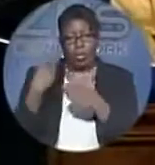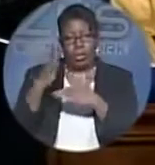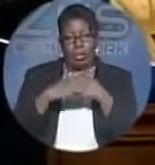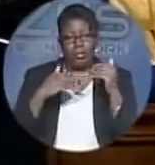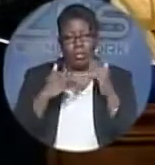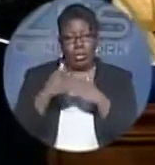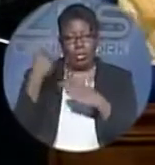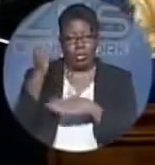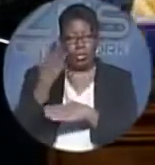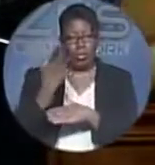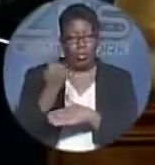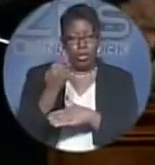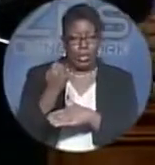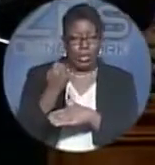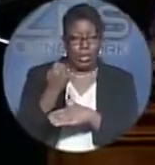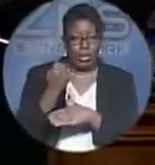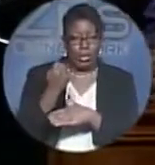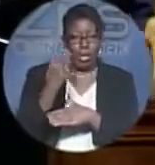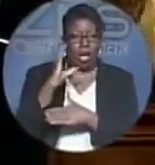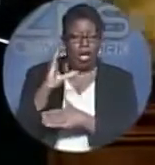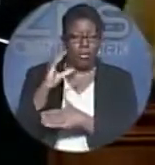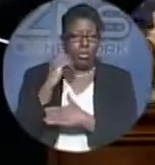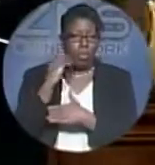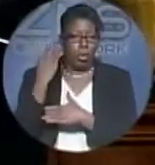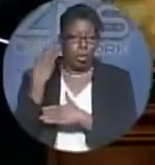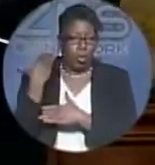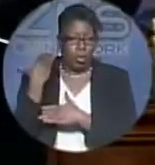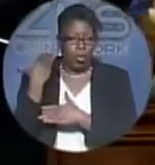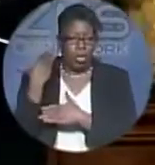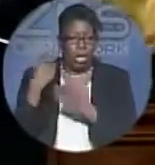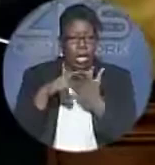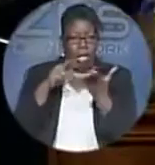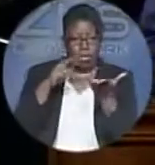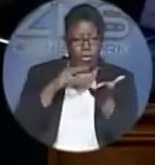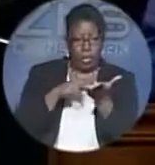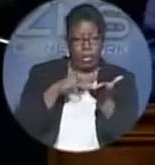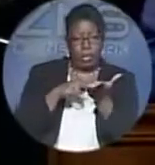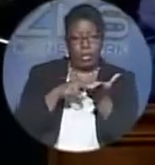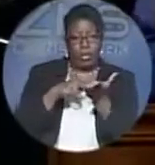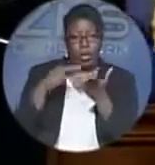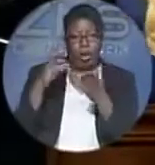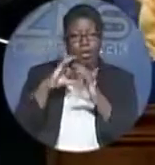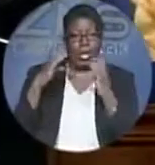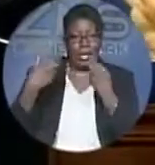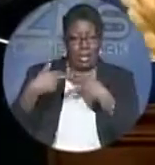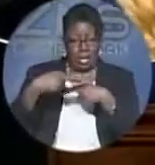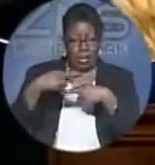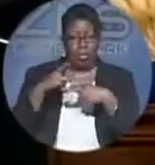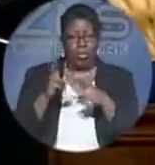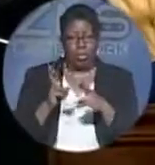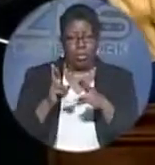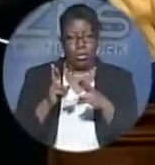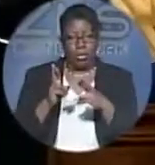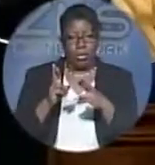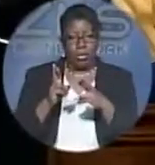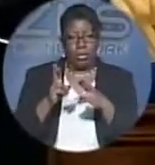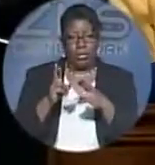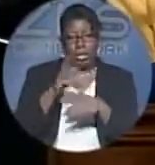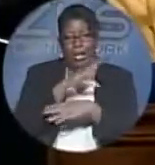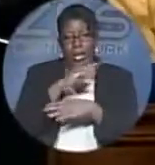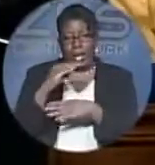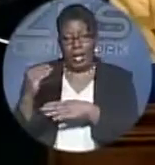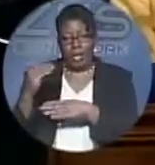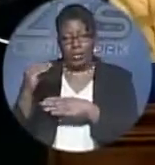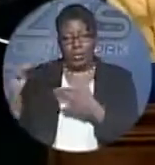1,400 homes and a record number of classrooms. And we invested